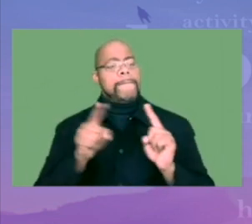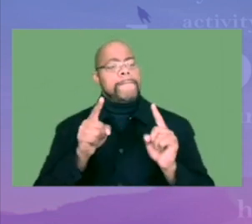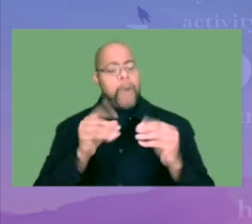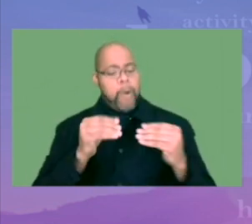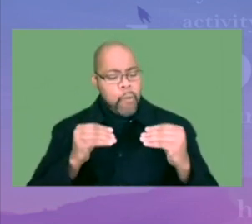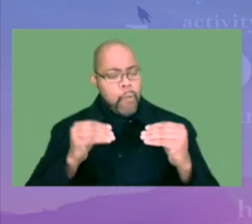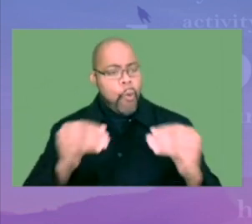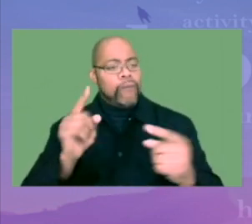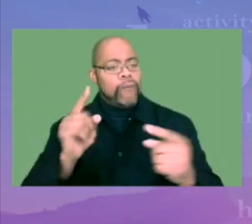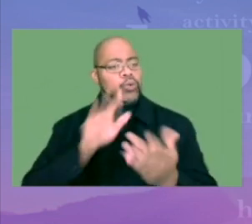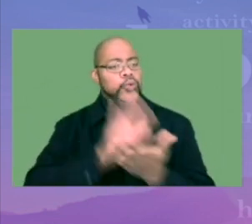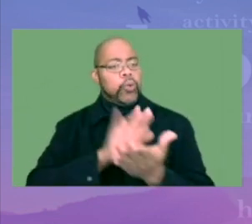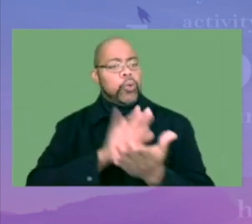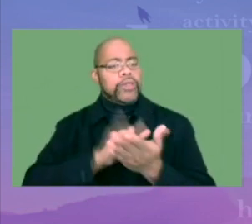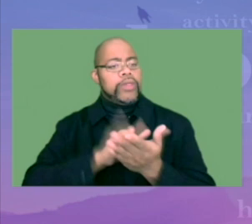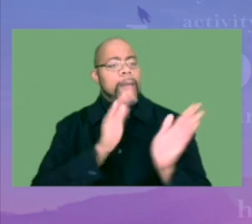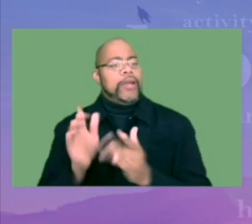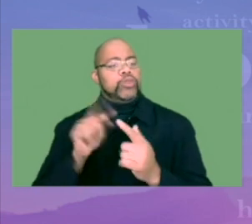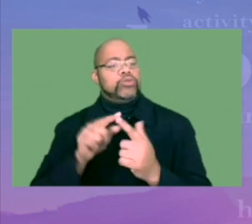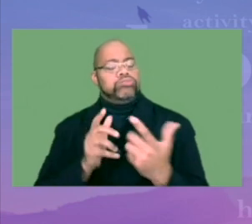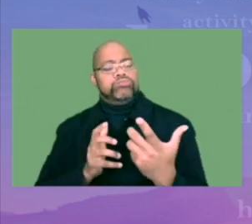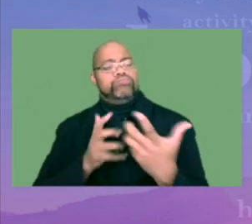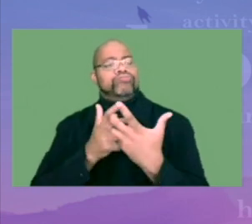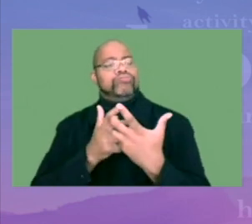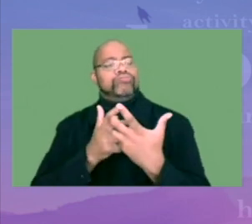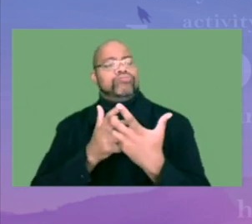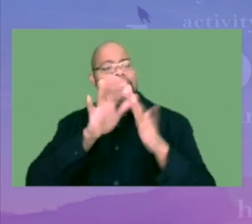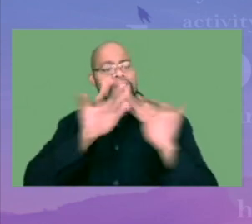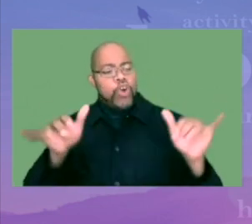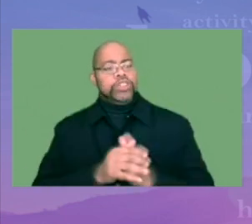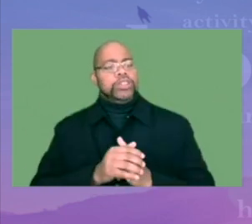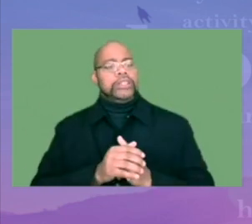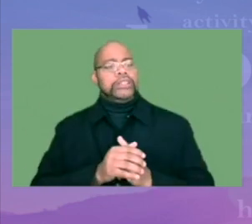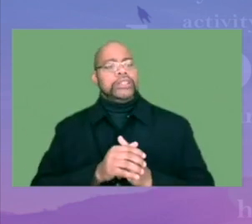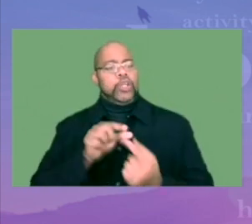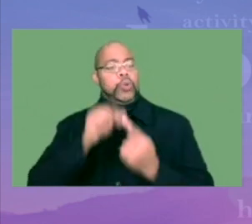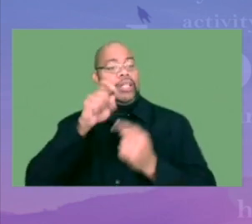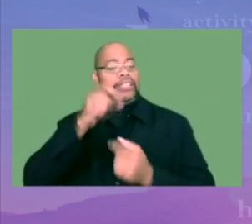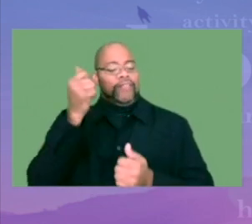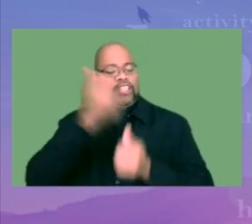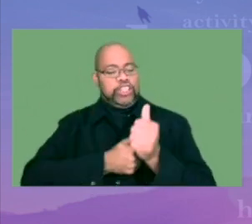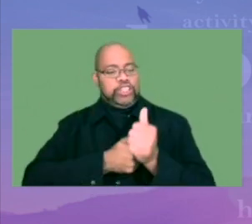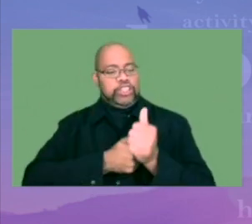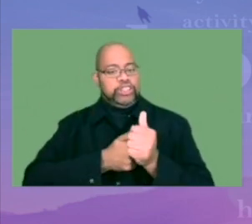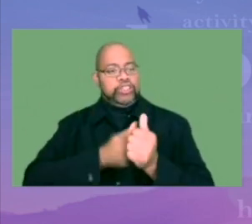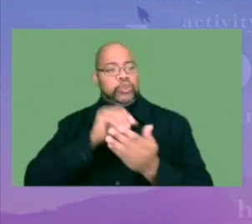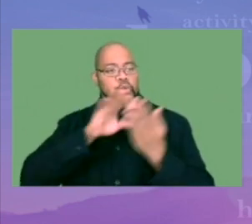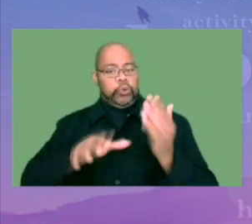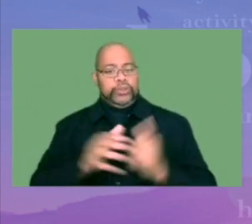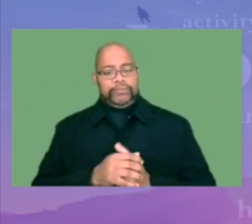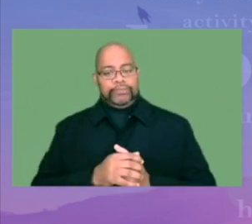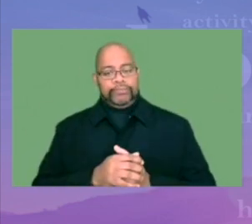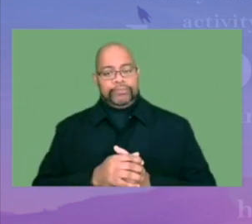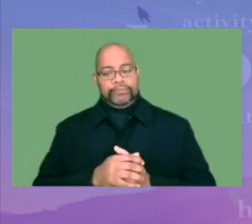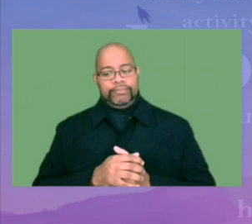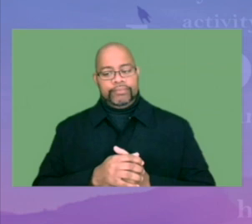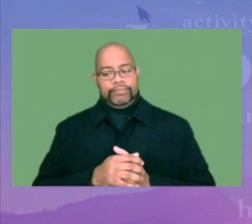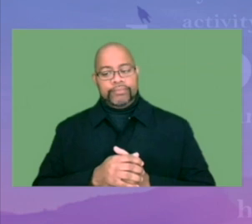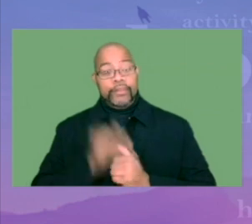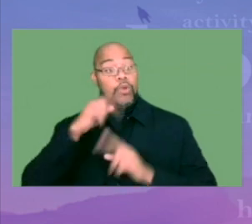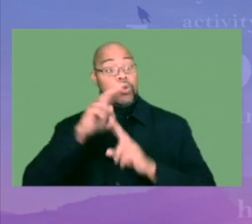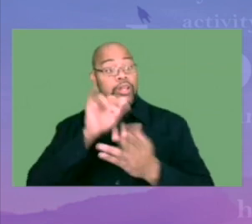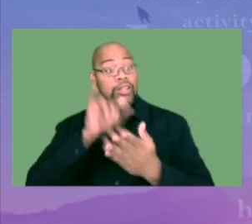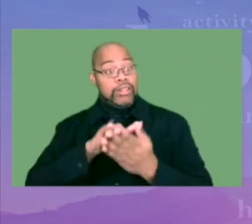help us not just recover but move towards schools that are prepared to meet the diverse and unique needs of each and every